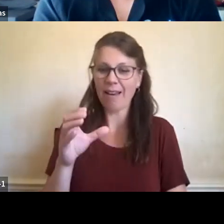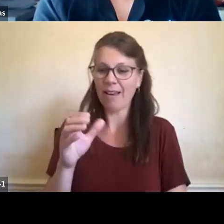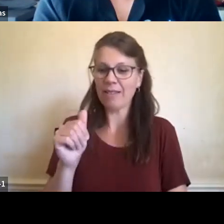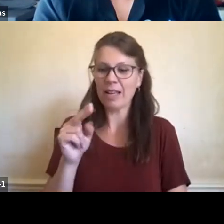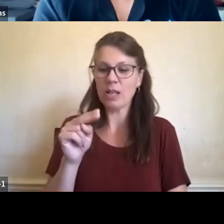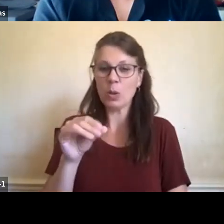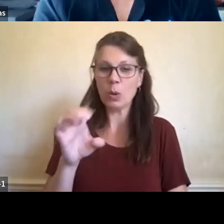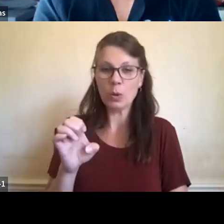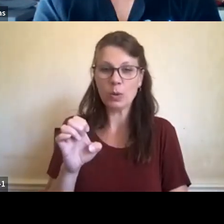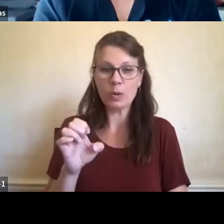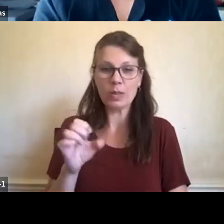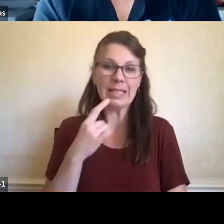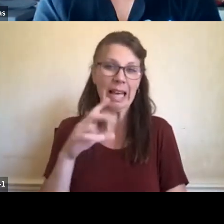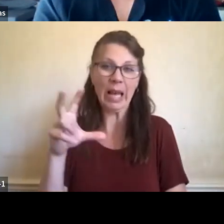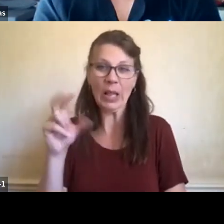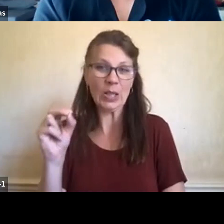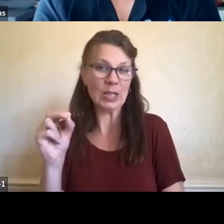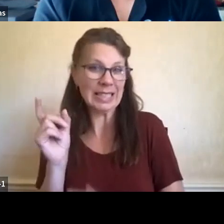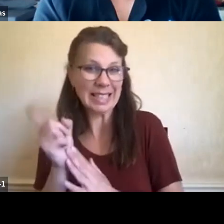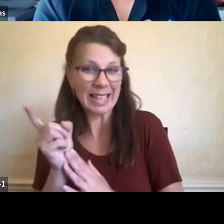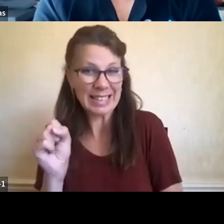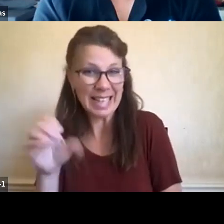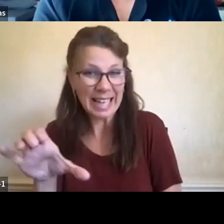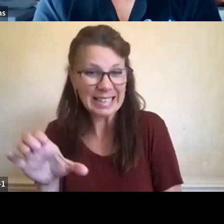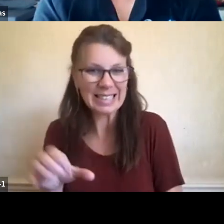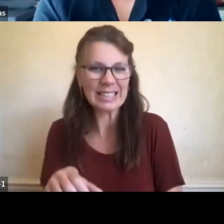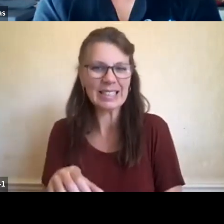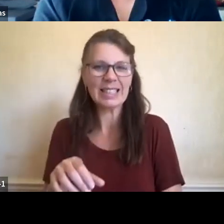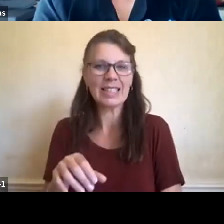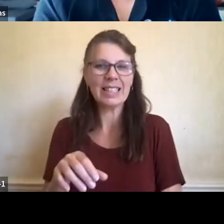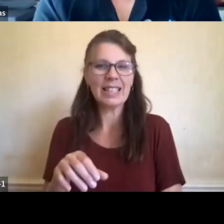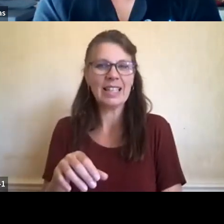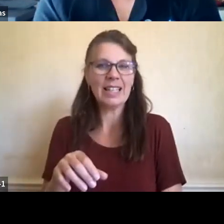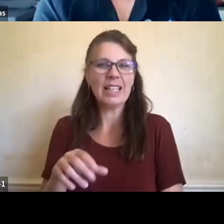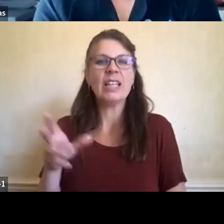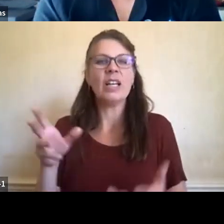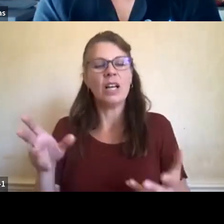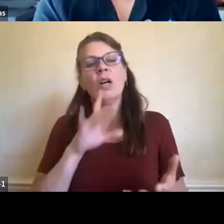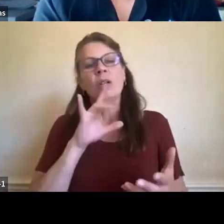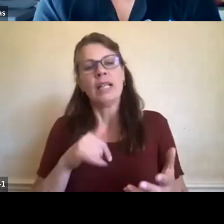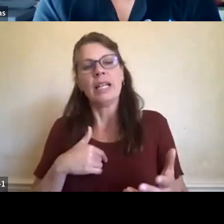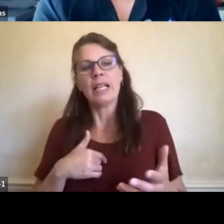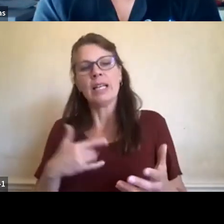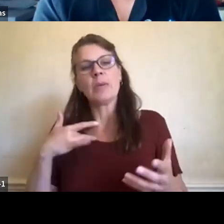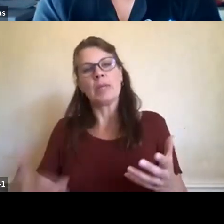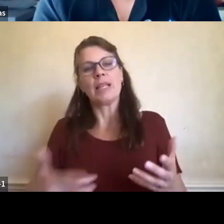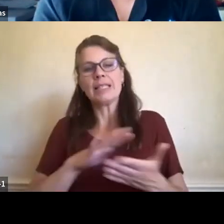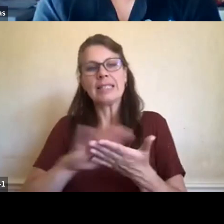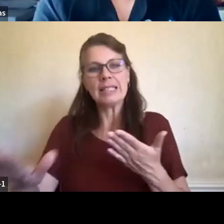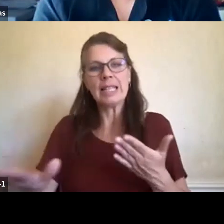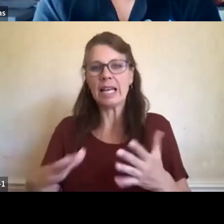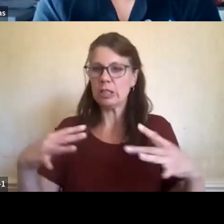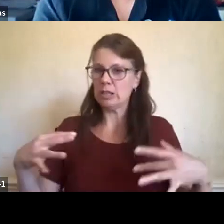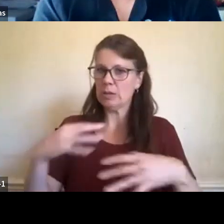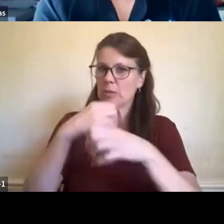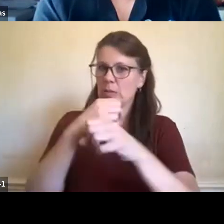seconds? Like, uh, so, so generally, you know, it's nice to, to end on like, what is something that you're